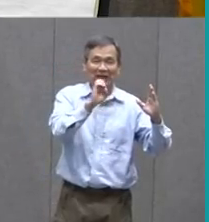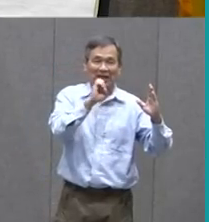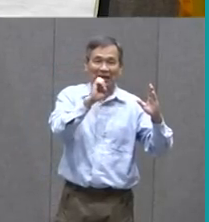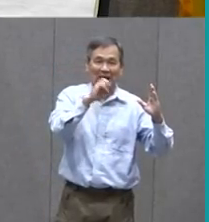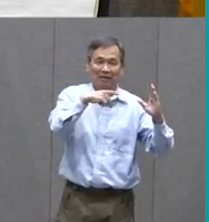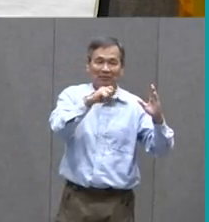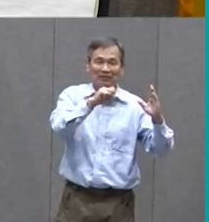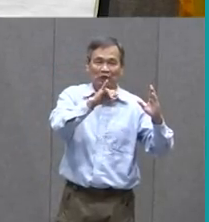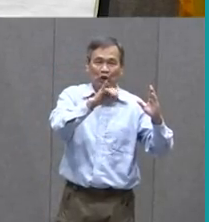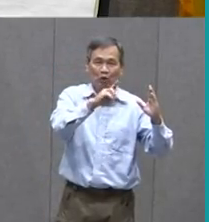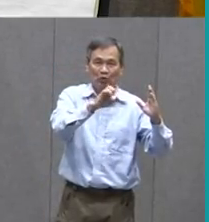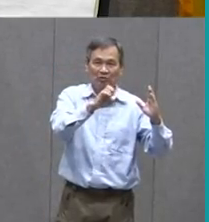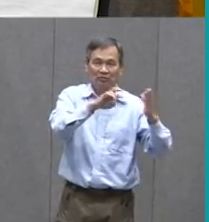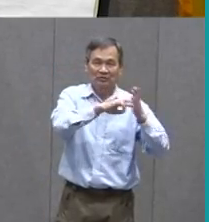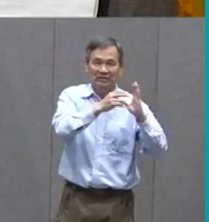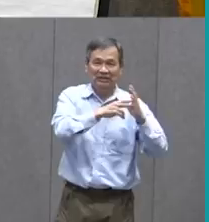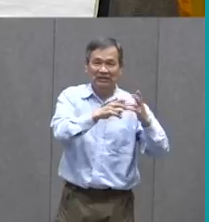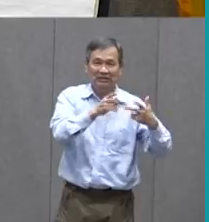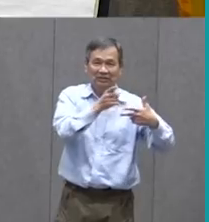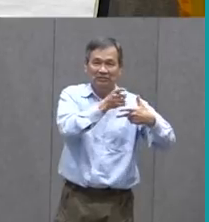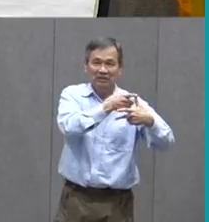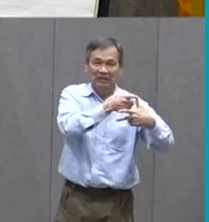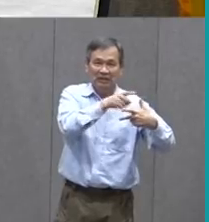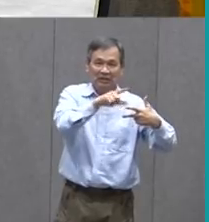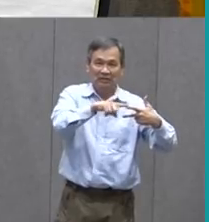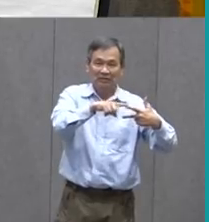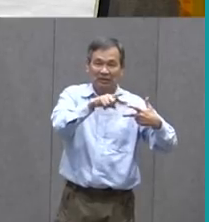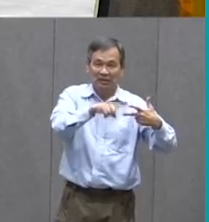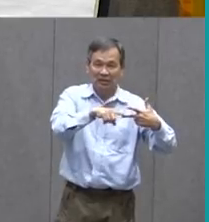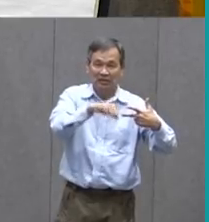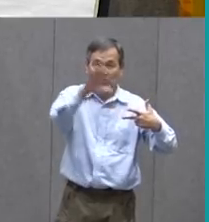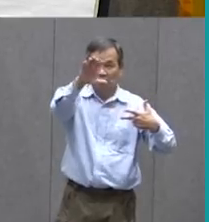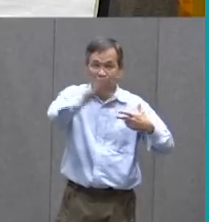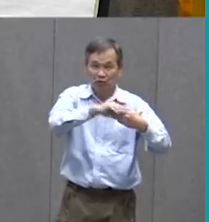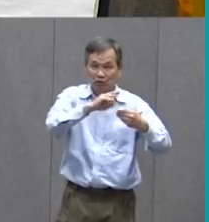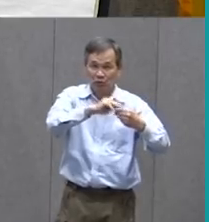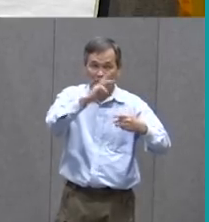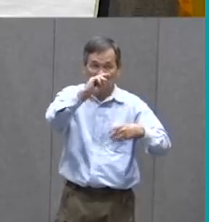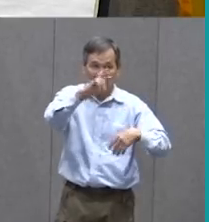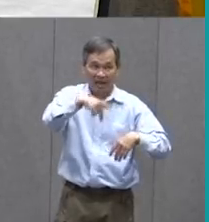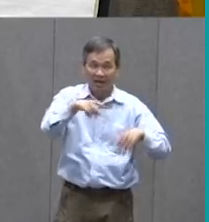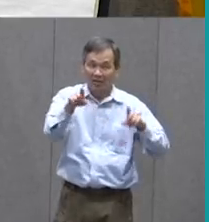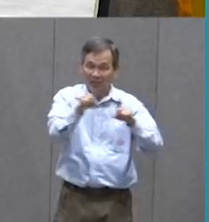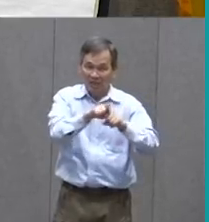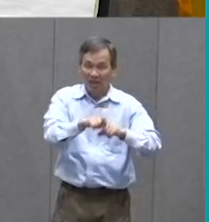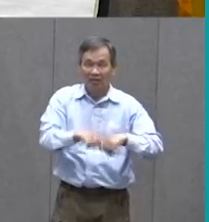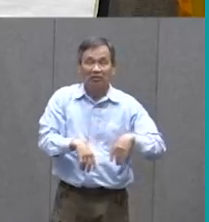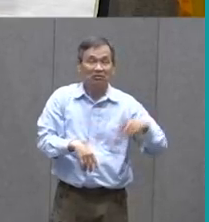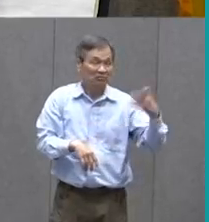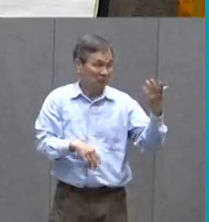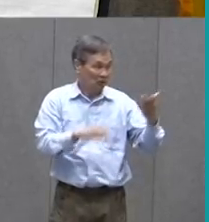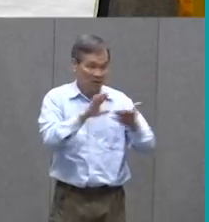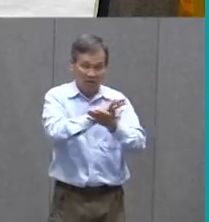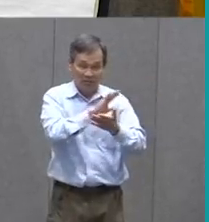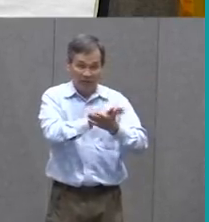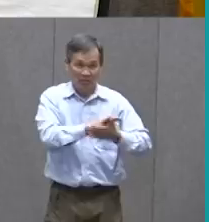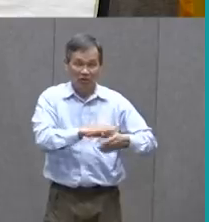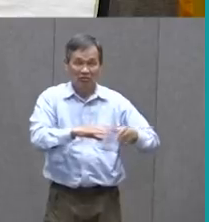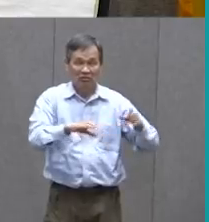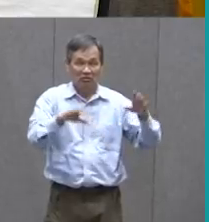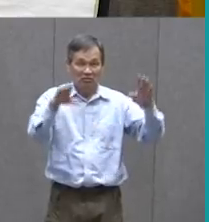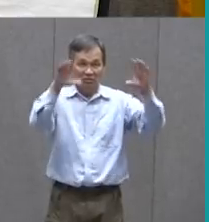A Beginning A Middle And An End So You Would Set Up Your Story Map Like This On A Piece Of Paper And